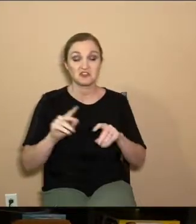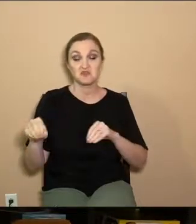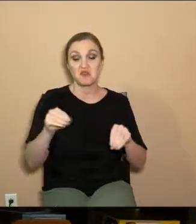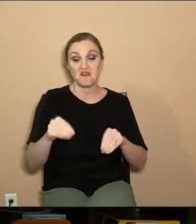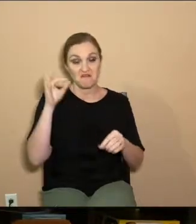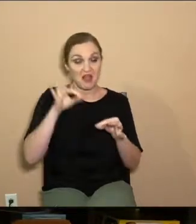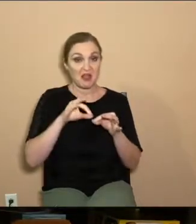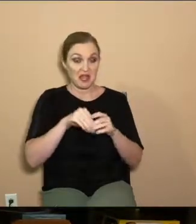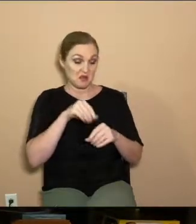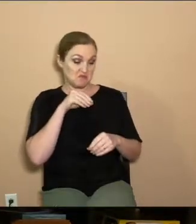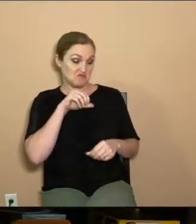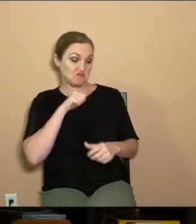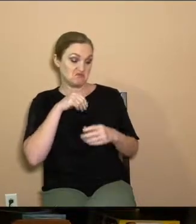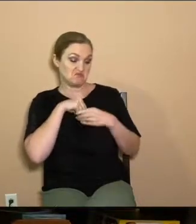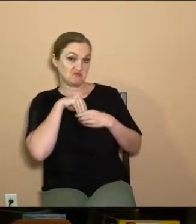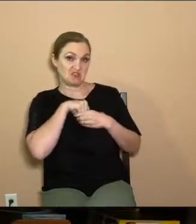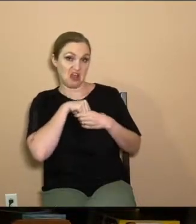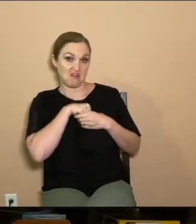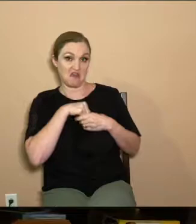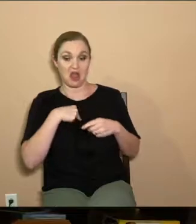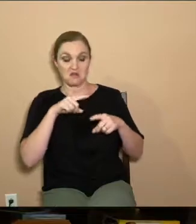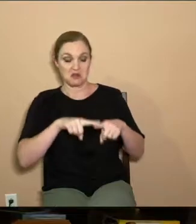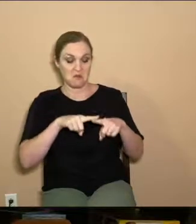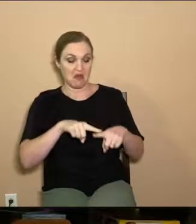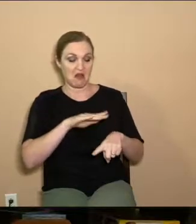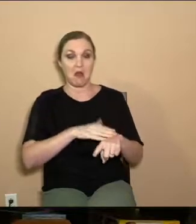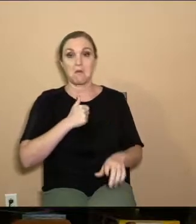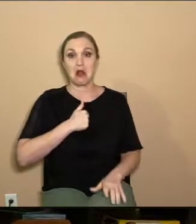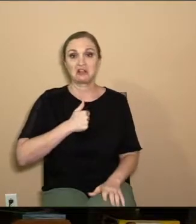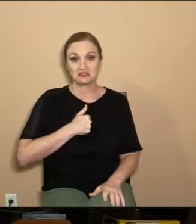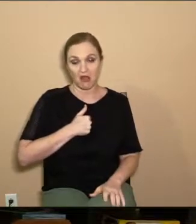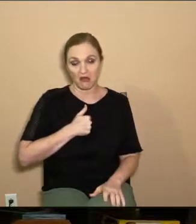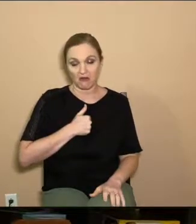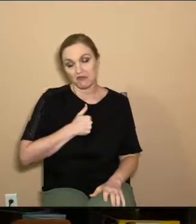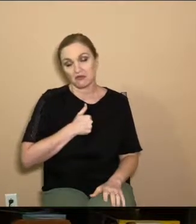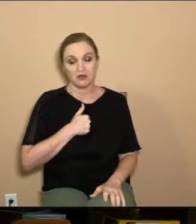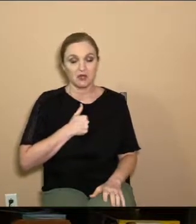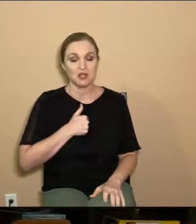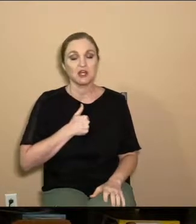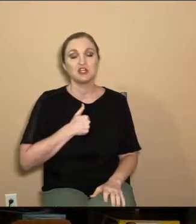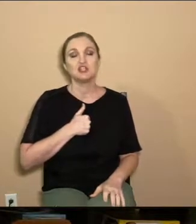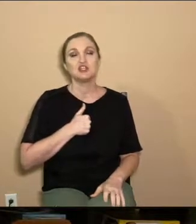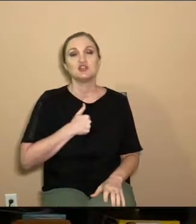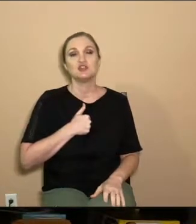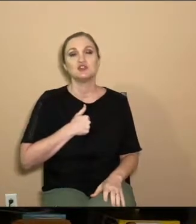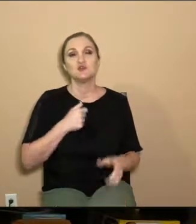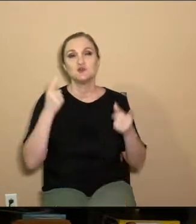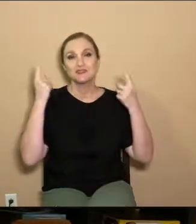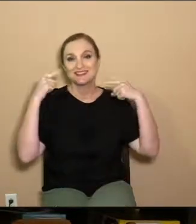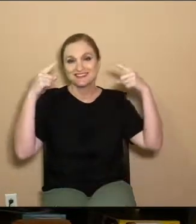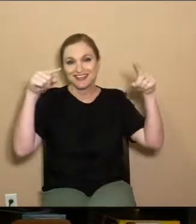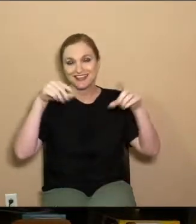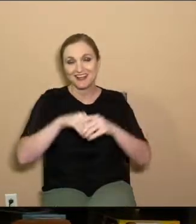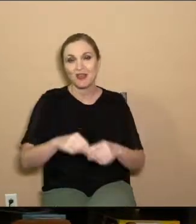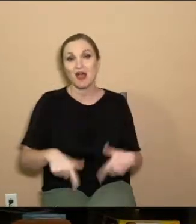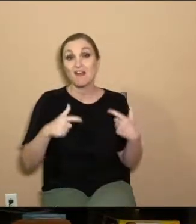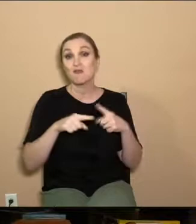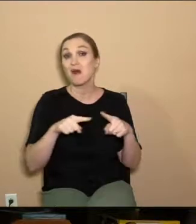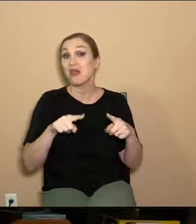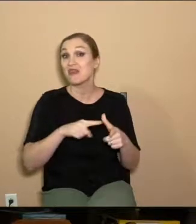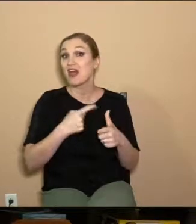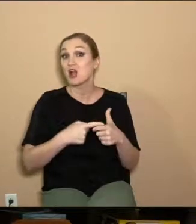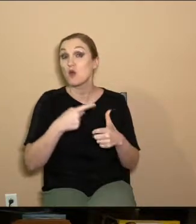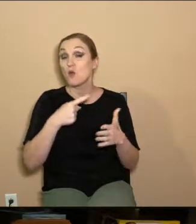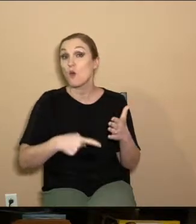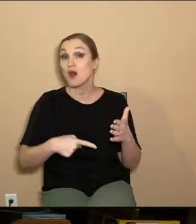that we're going to rely on ourselves to, you know, to get through life. Well, then what does our life